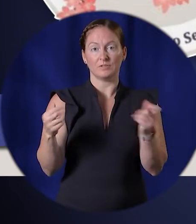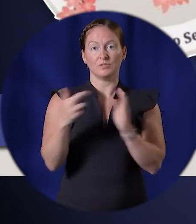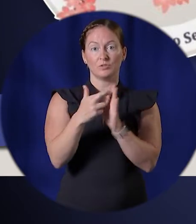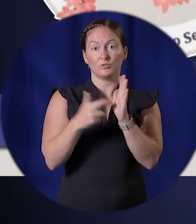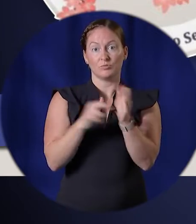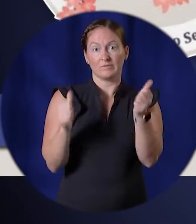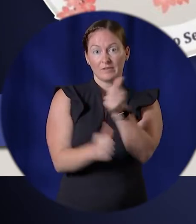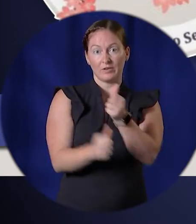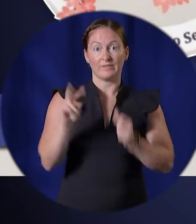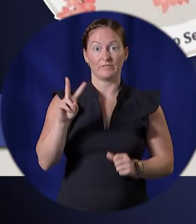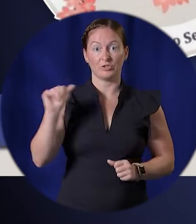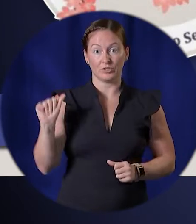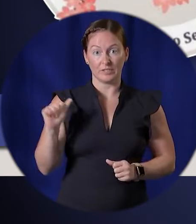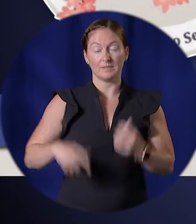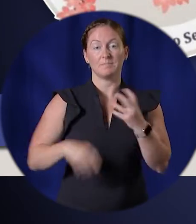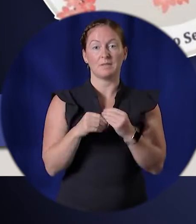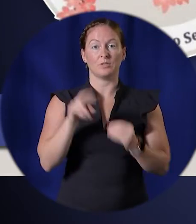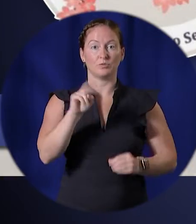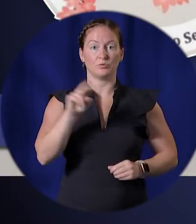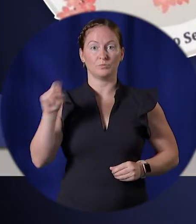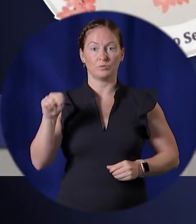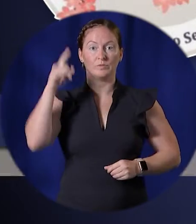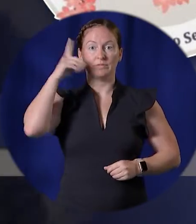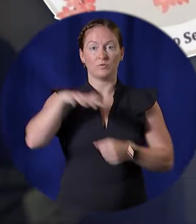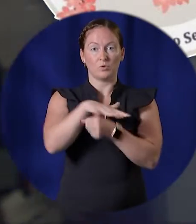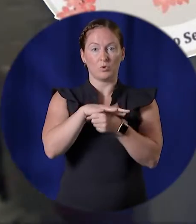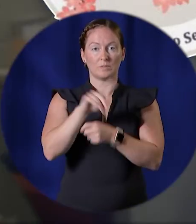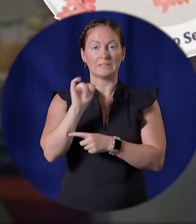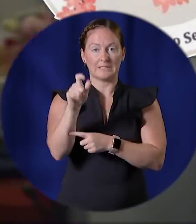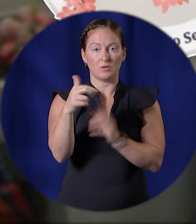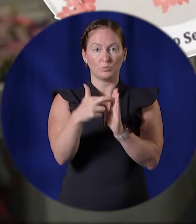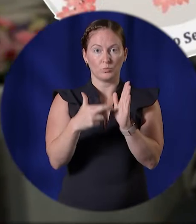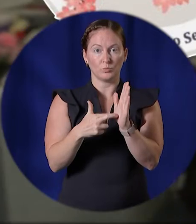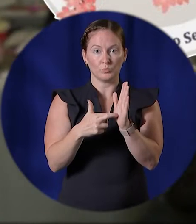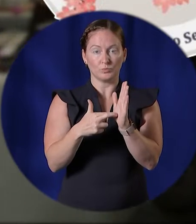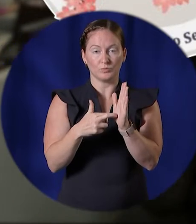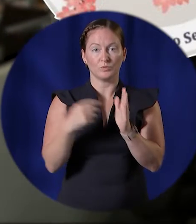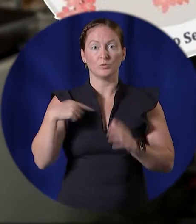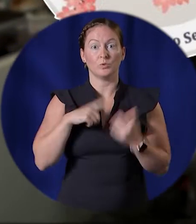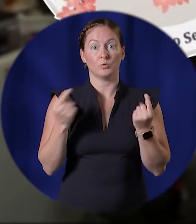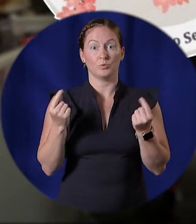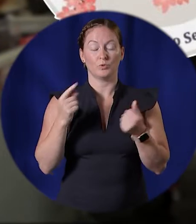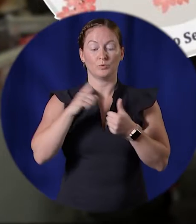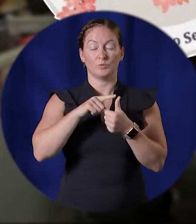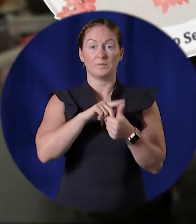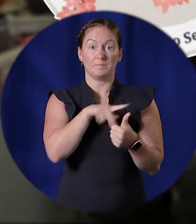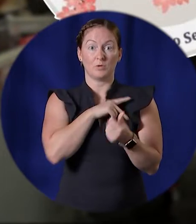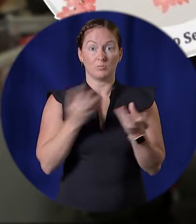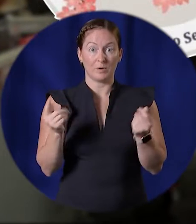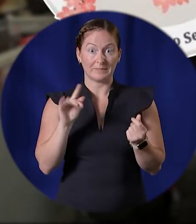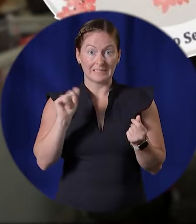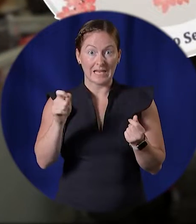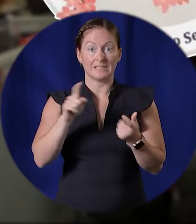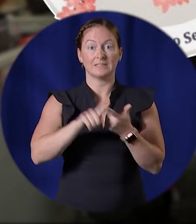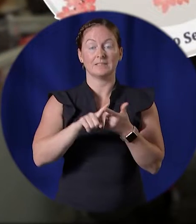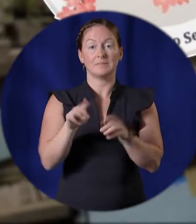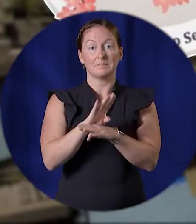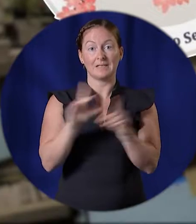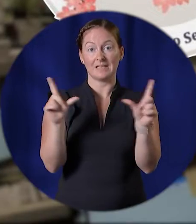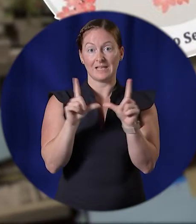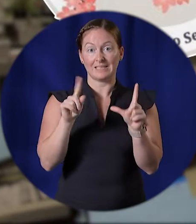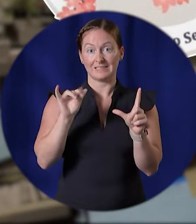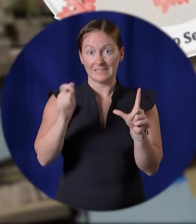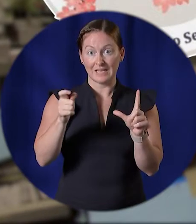Code of Virginia and Newport News local tax ordinances. We assess personal property tax, business license tax,